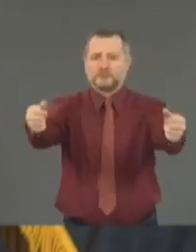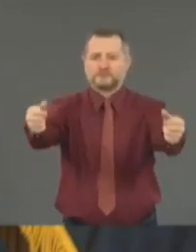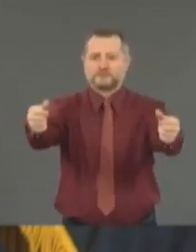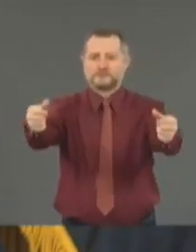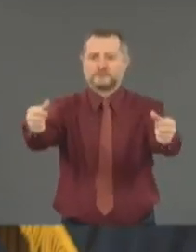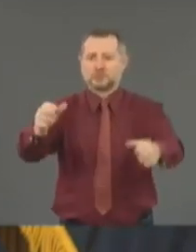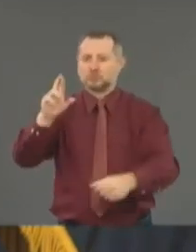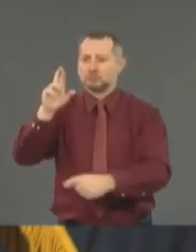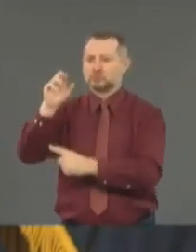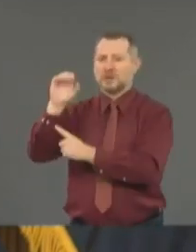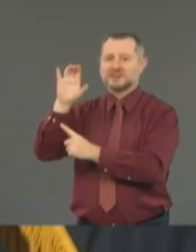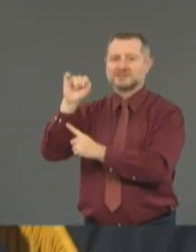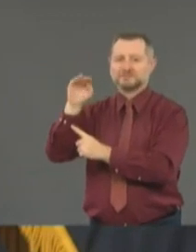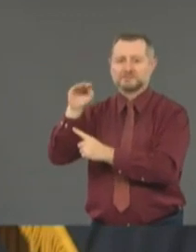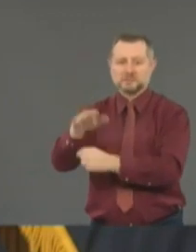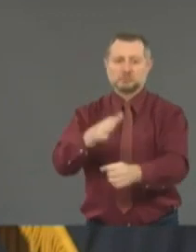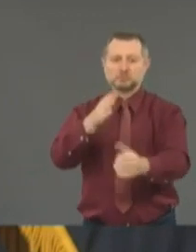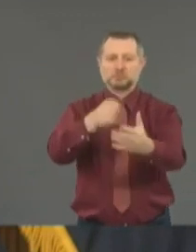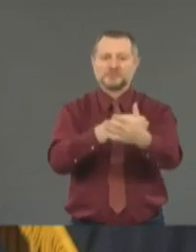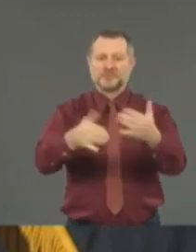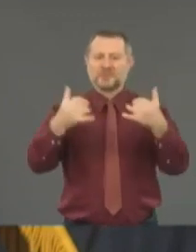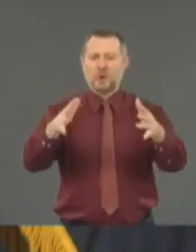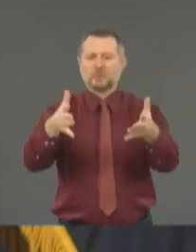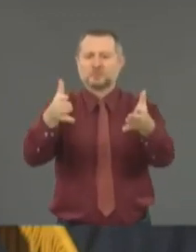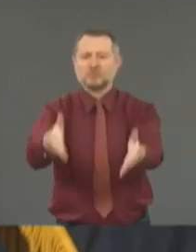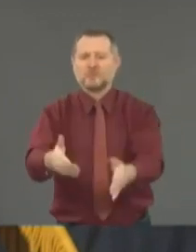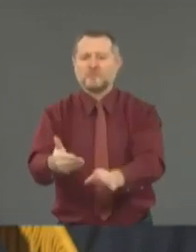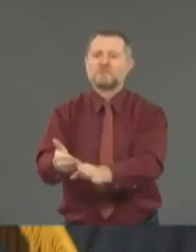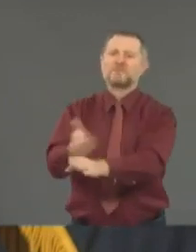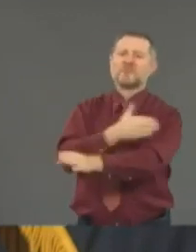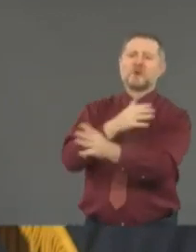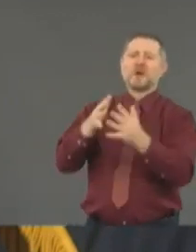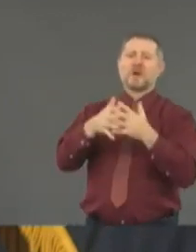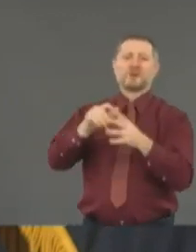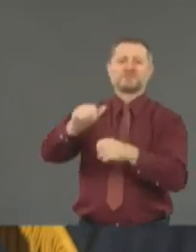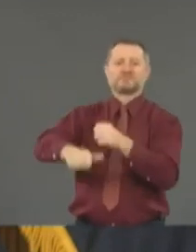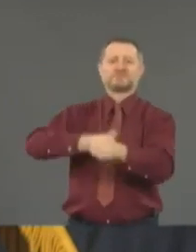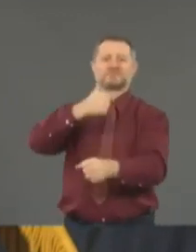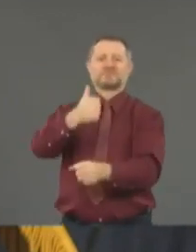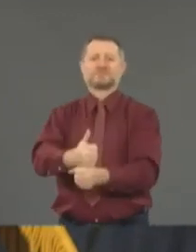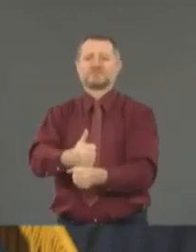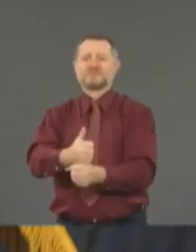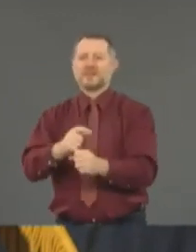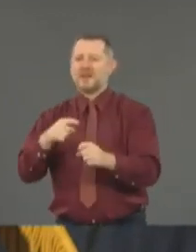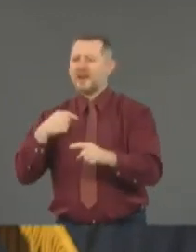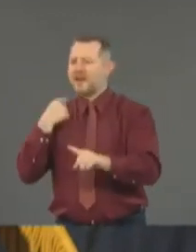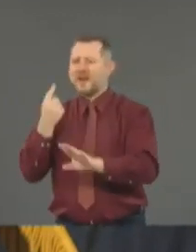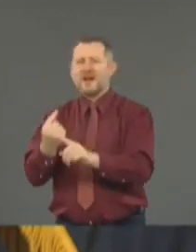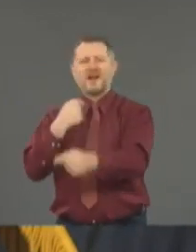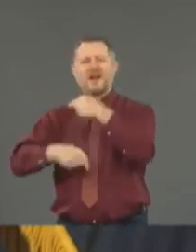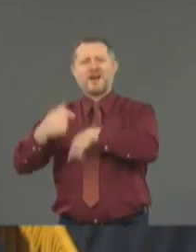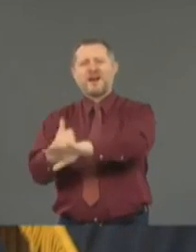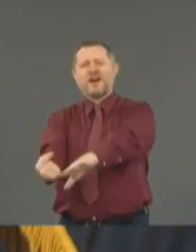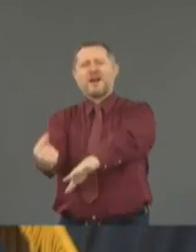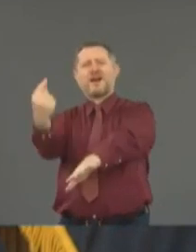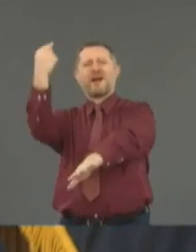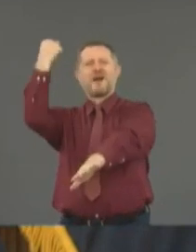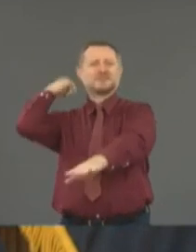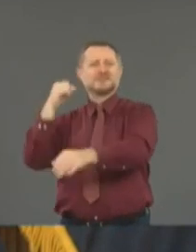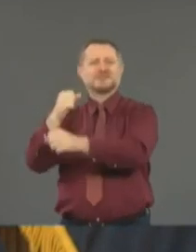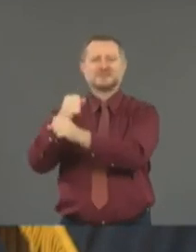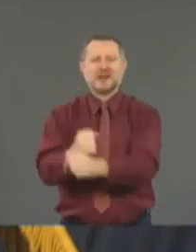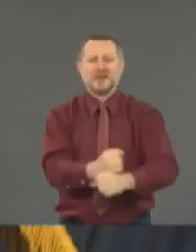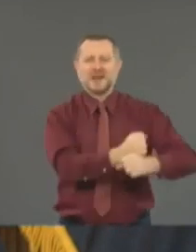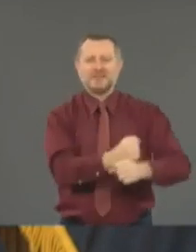nation existed. It goes back to the slavery debate and issue in this country,